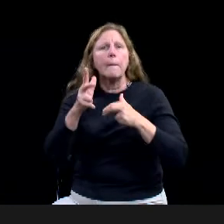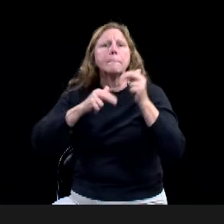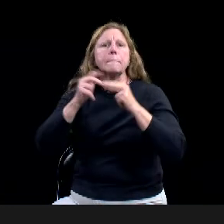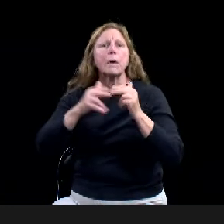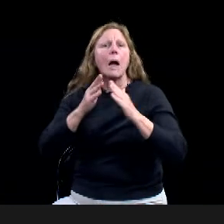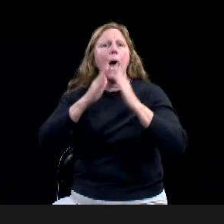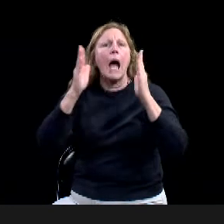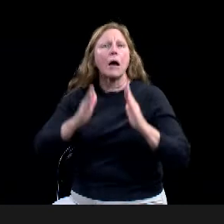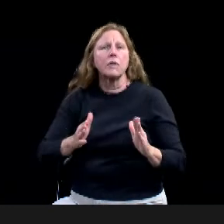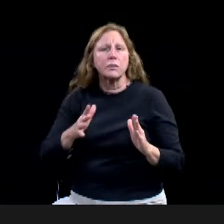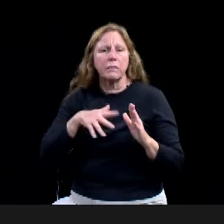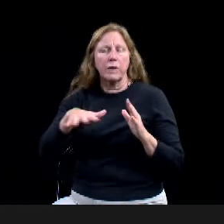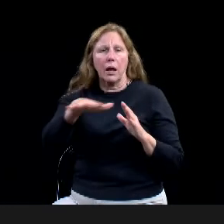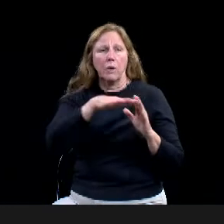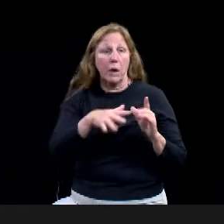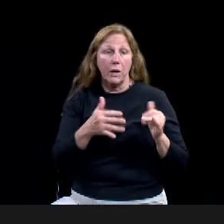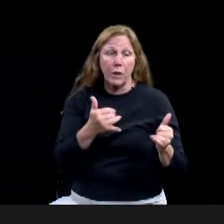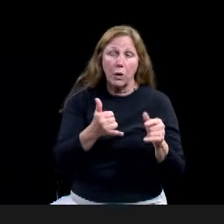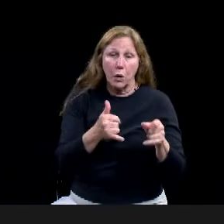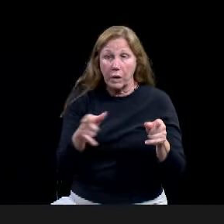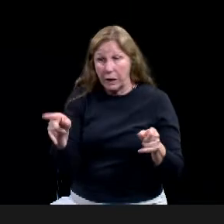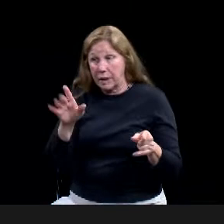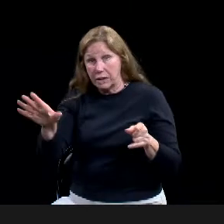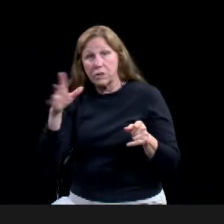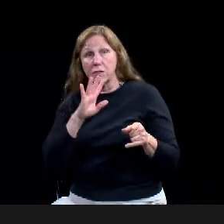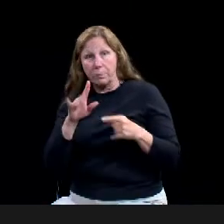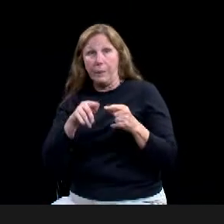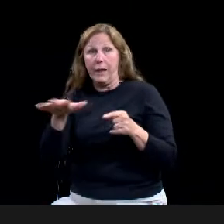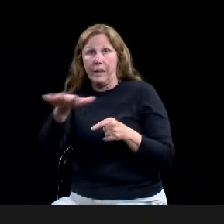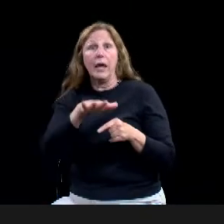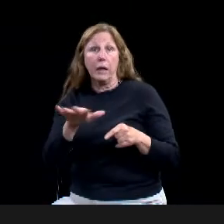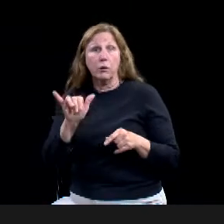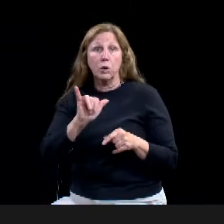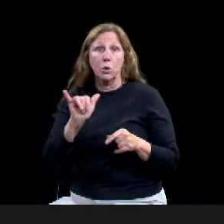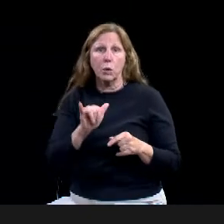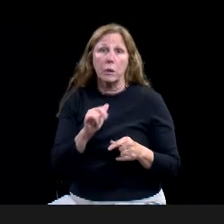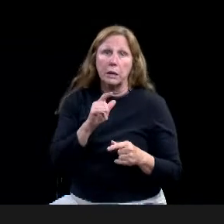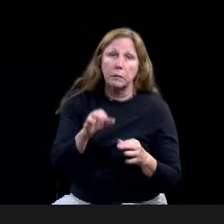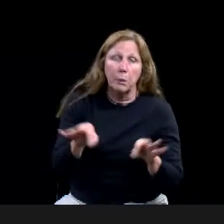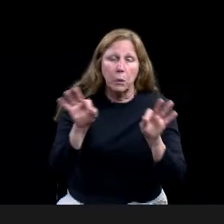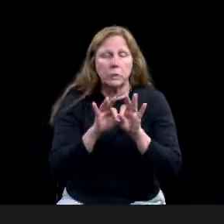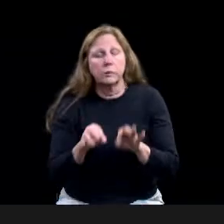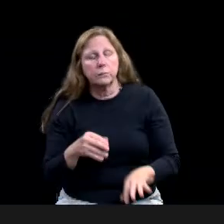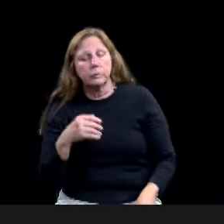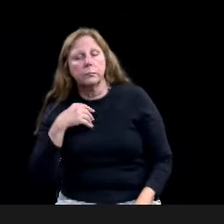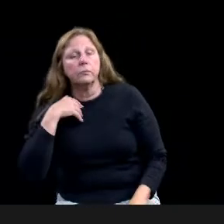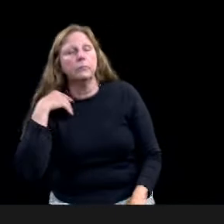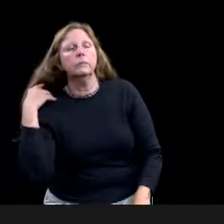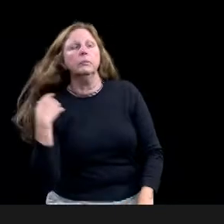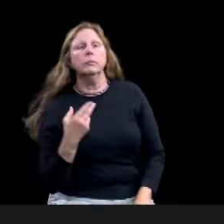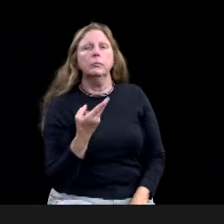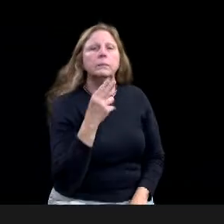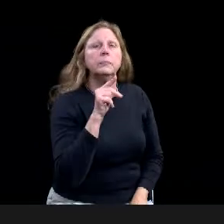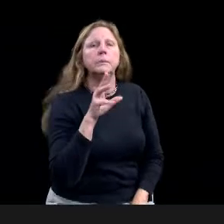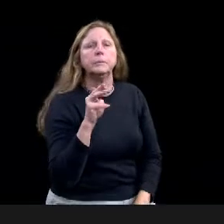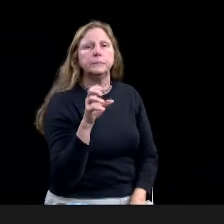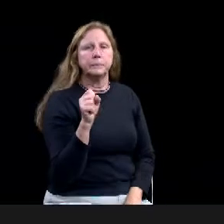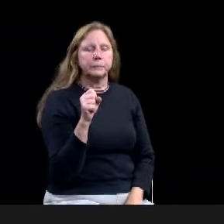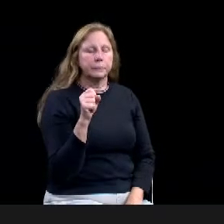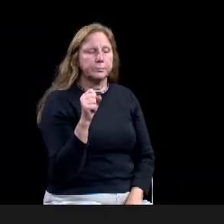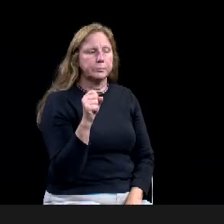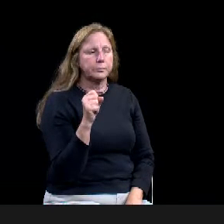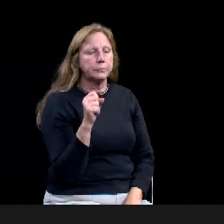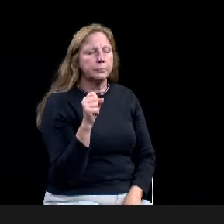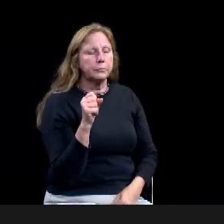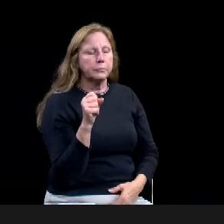This is Holmes. Um, and I share, um, council member Bearfield's, uh, observations on this.